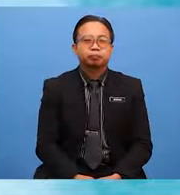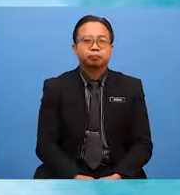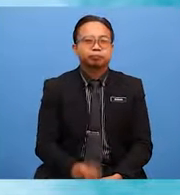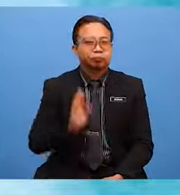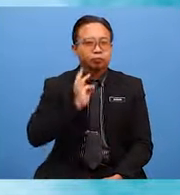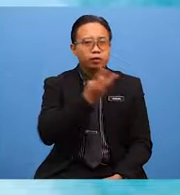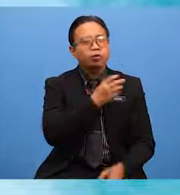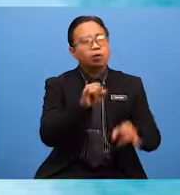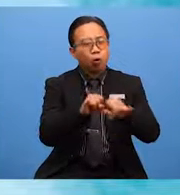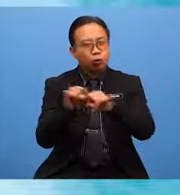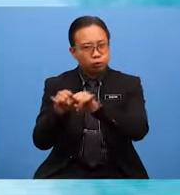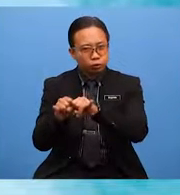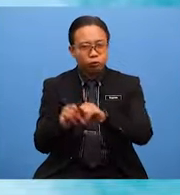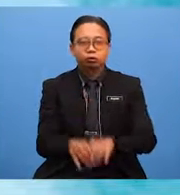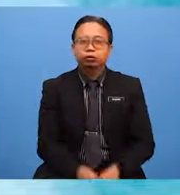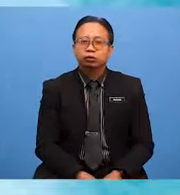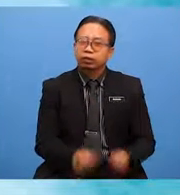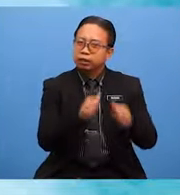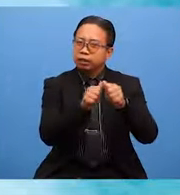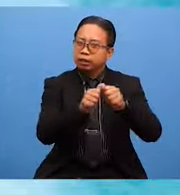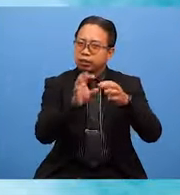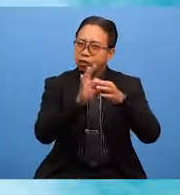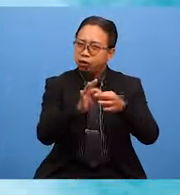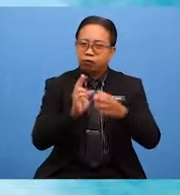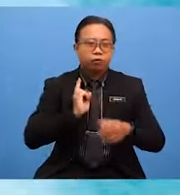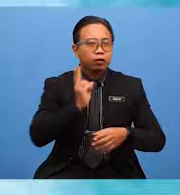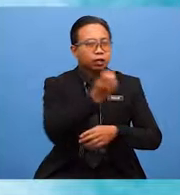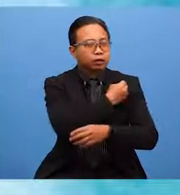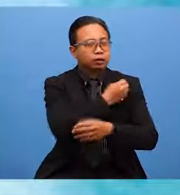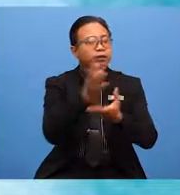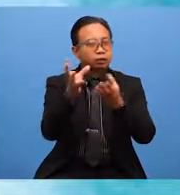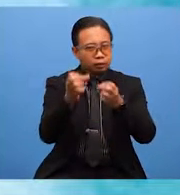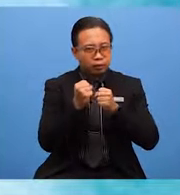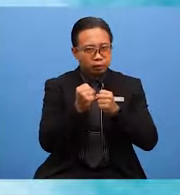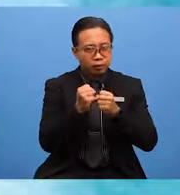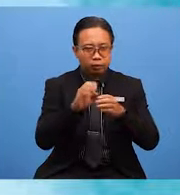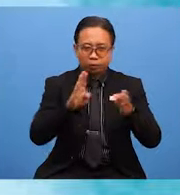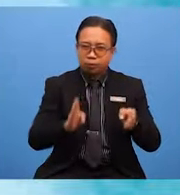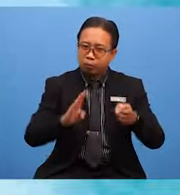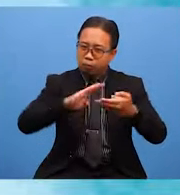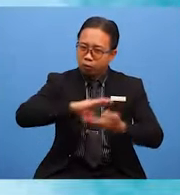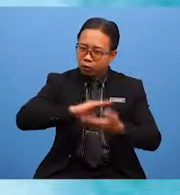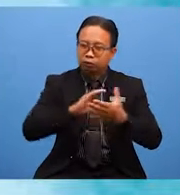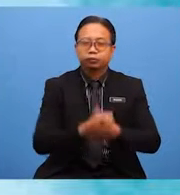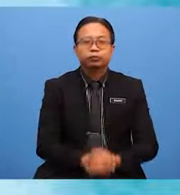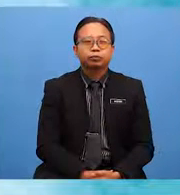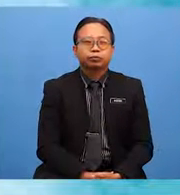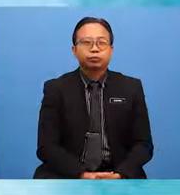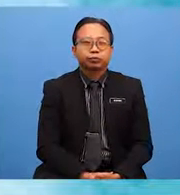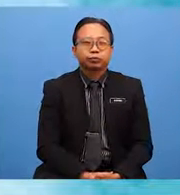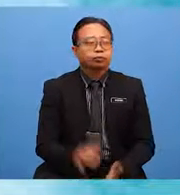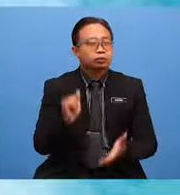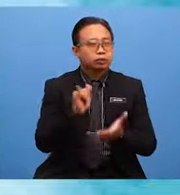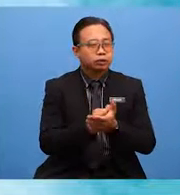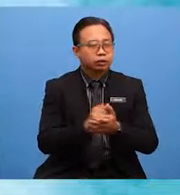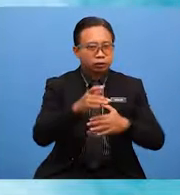were also privileged as each of us received a box of mini tea sachets as souvenirs. This